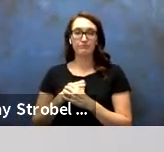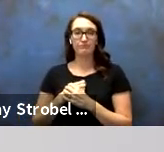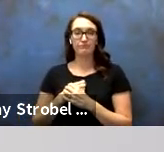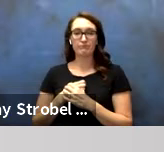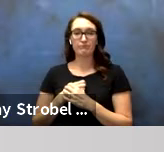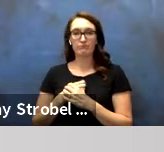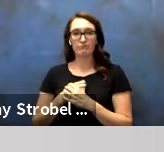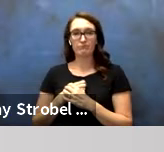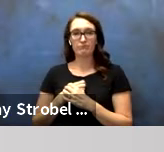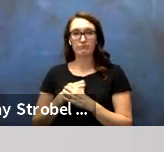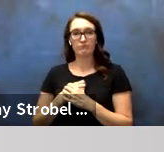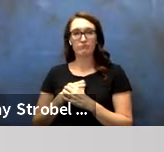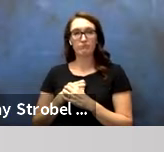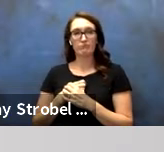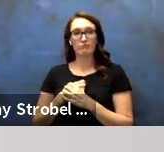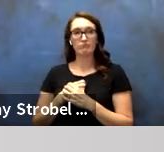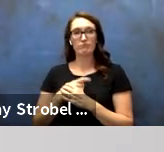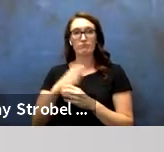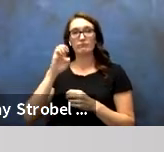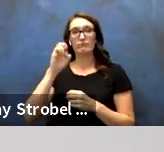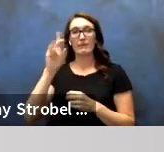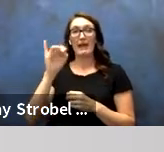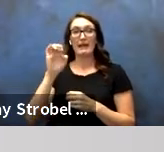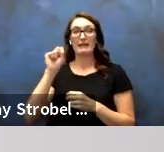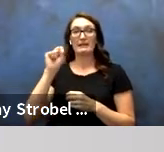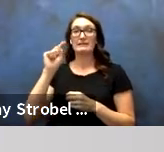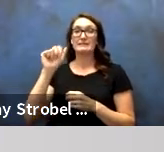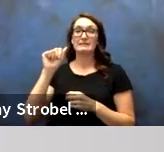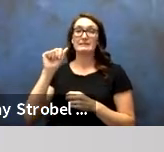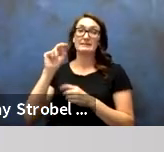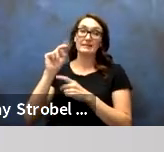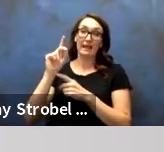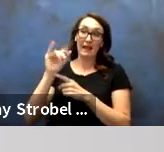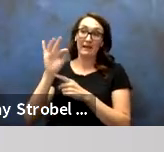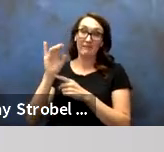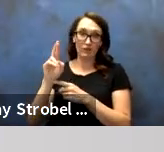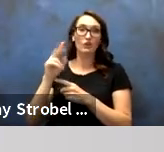And Eddie Standifer, a custodian for building services.